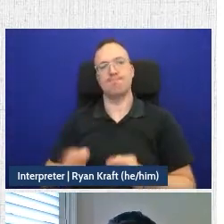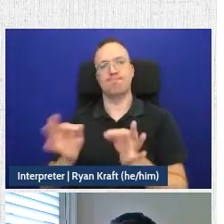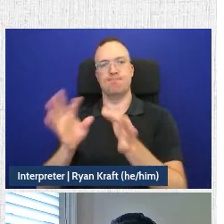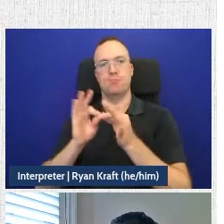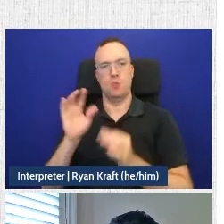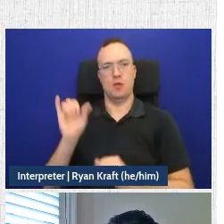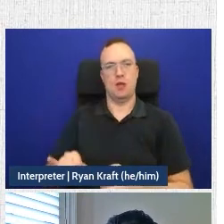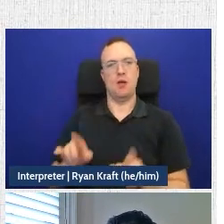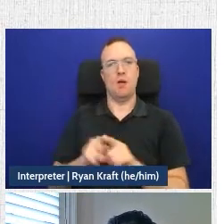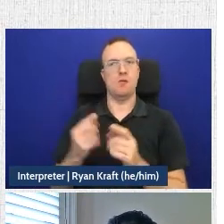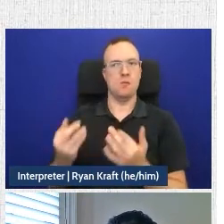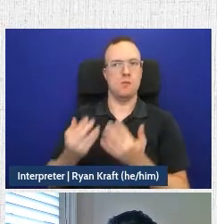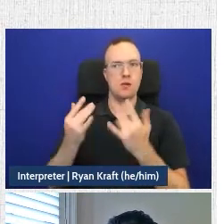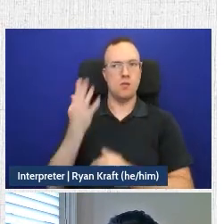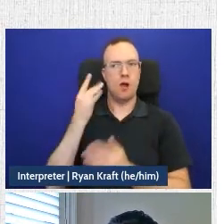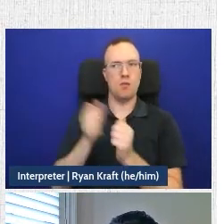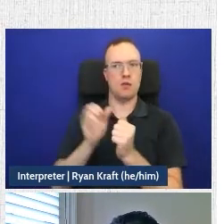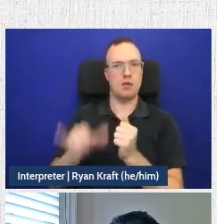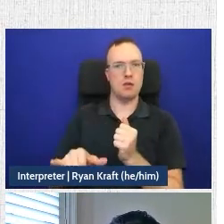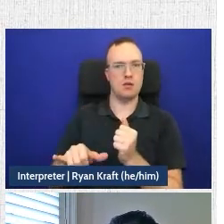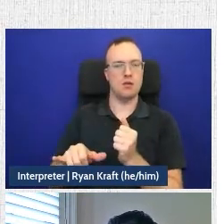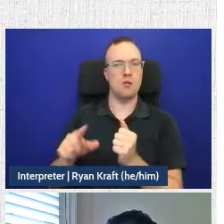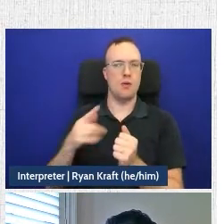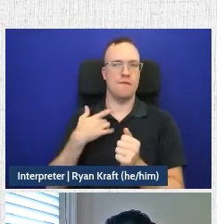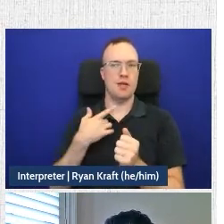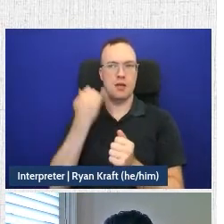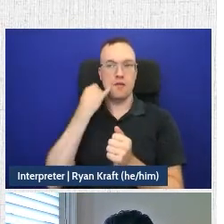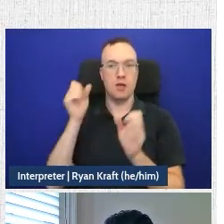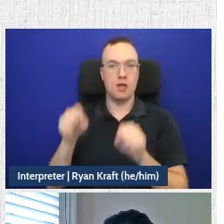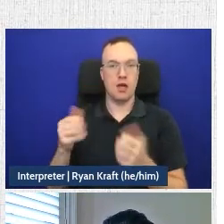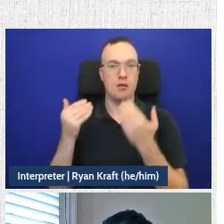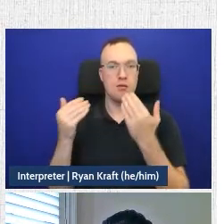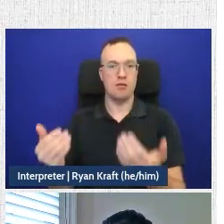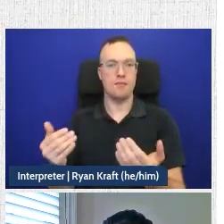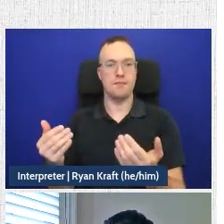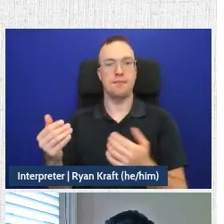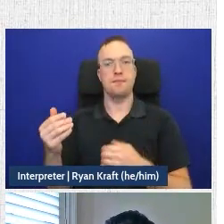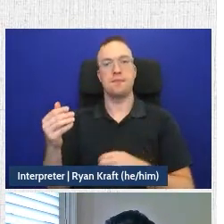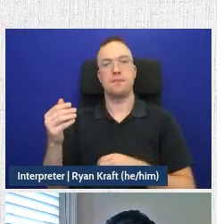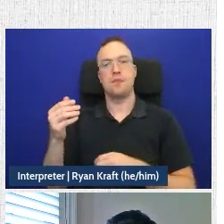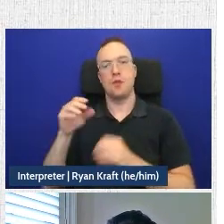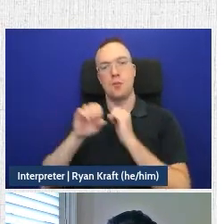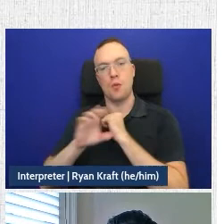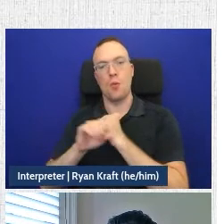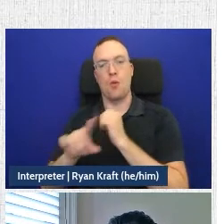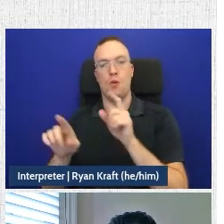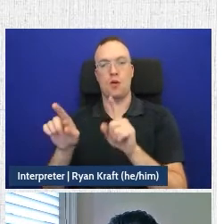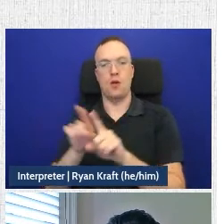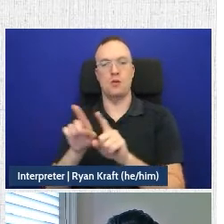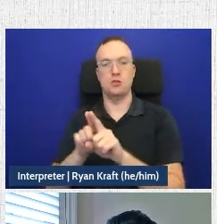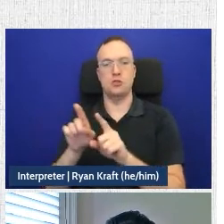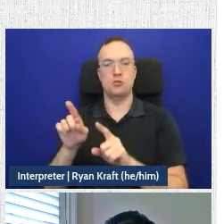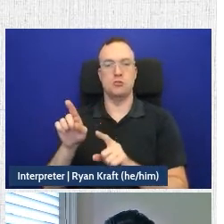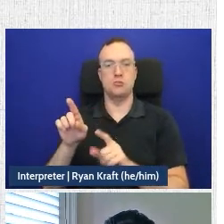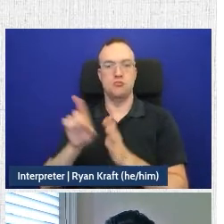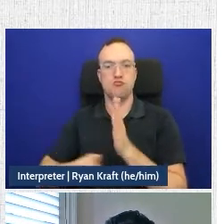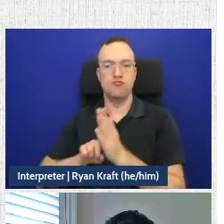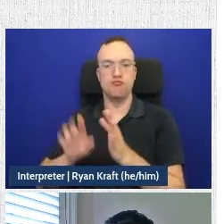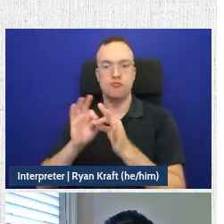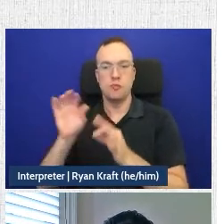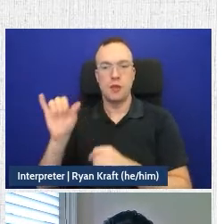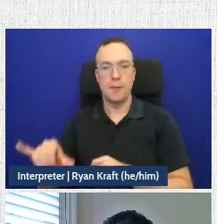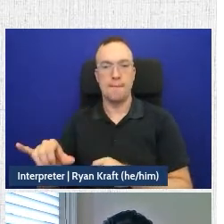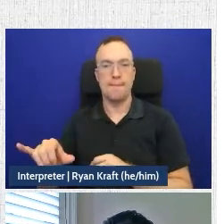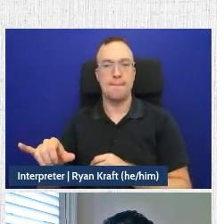and are waiting because of that. And we really think that if we're able to promote and also do research into accurate data for